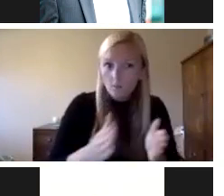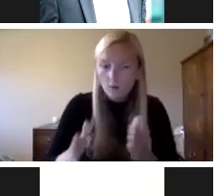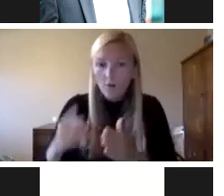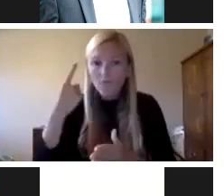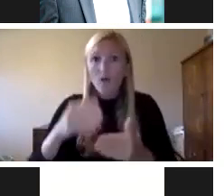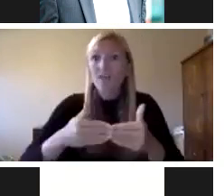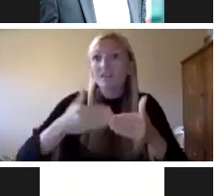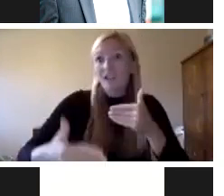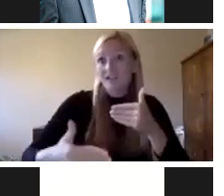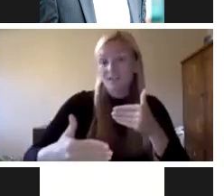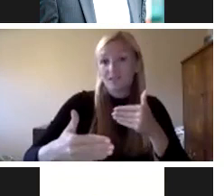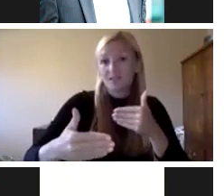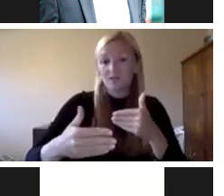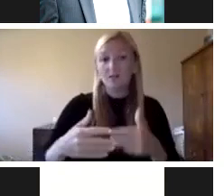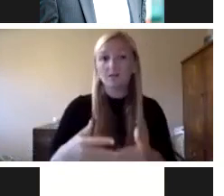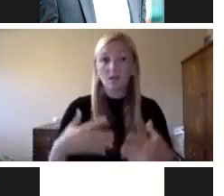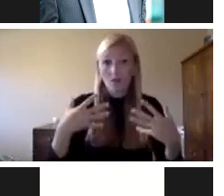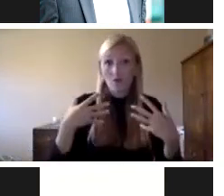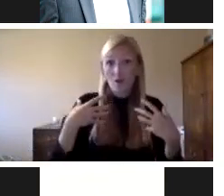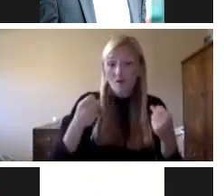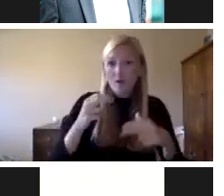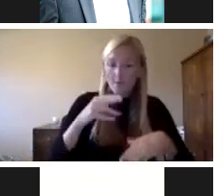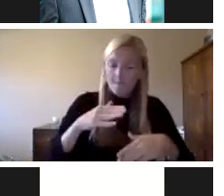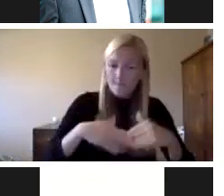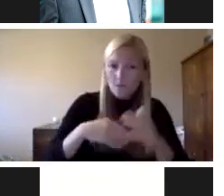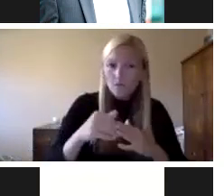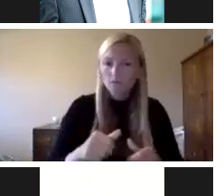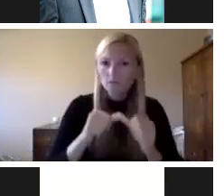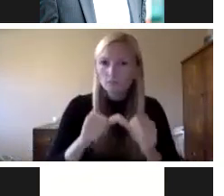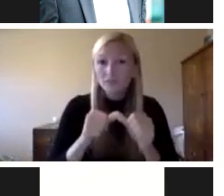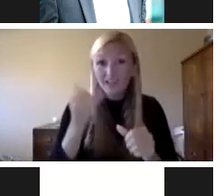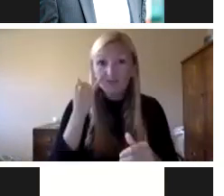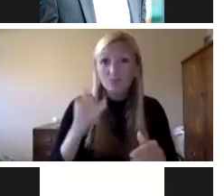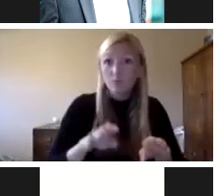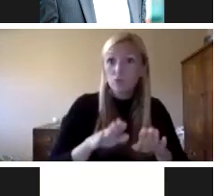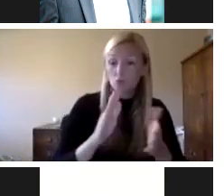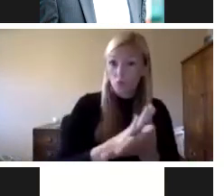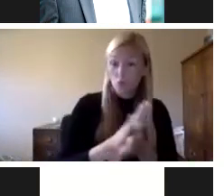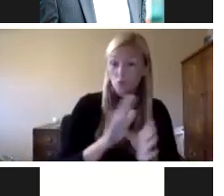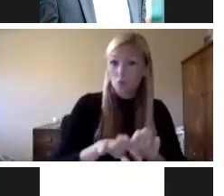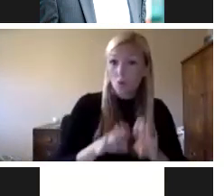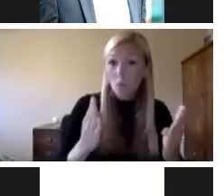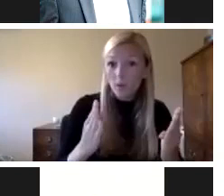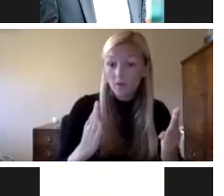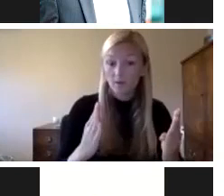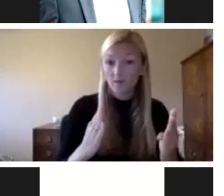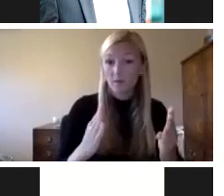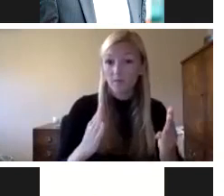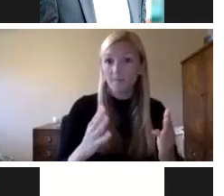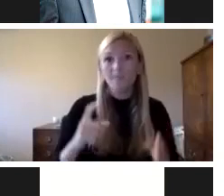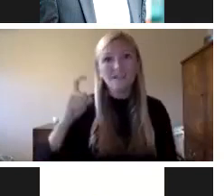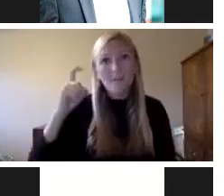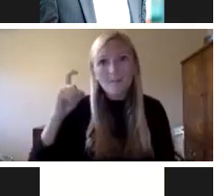And why do I say that is because recovering and building resiliency as we reopen schools has us with a need to